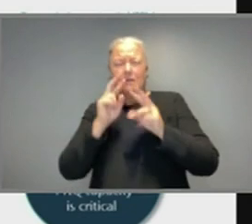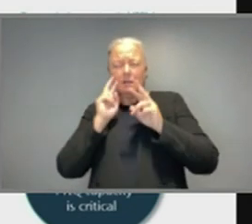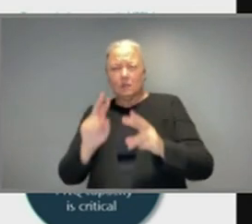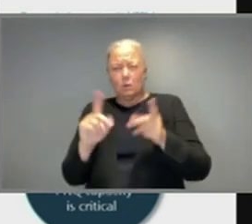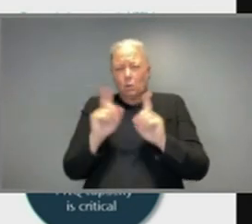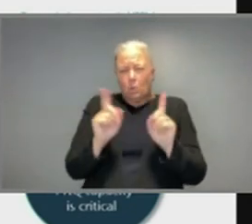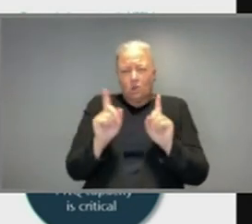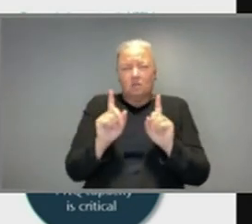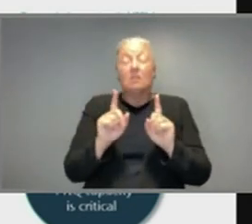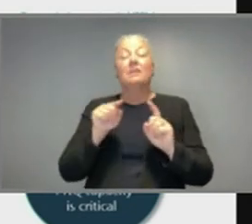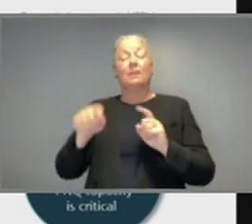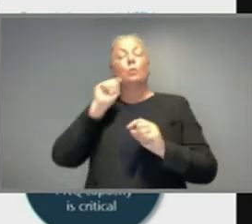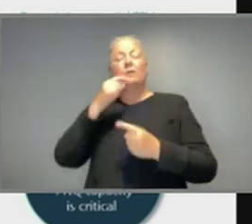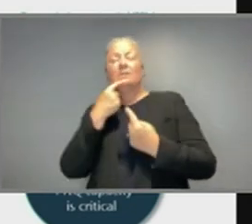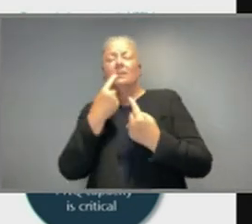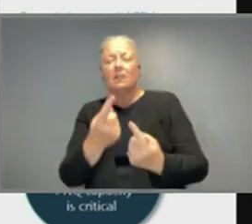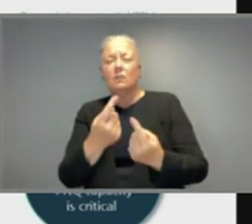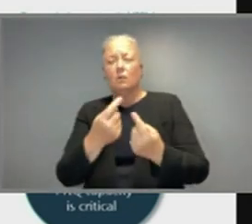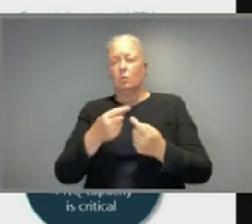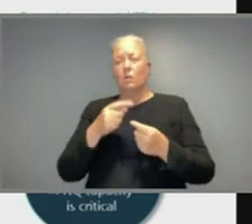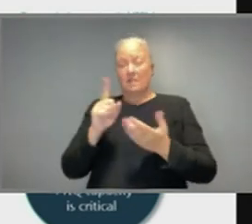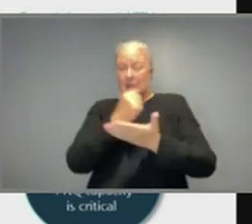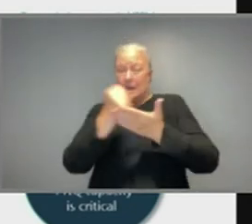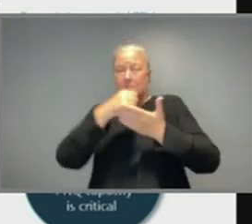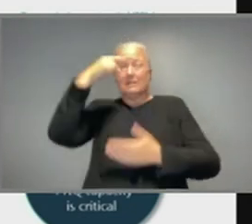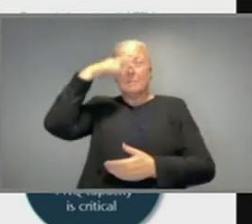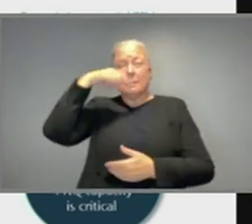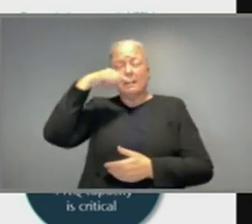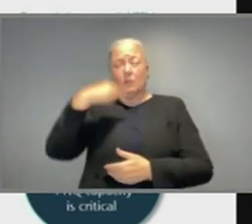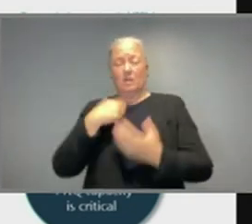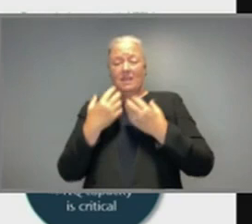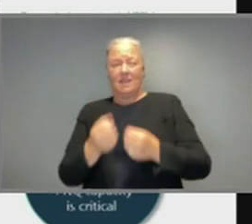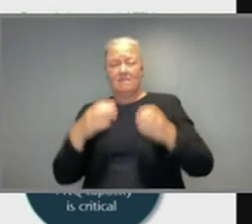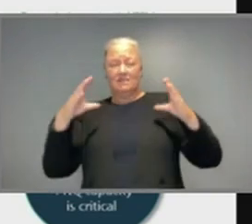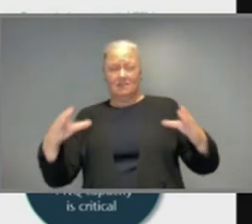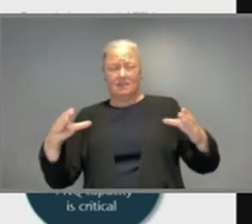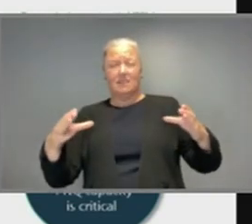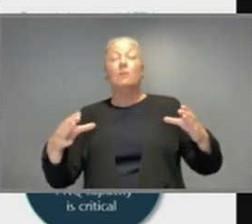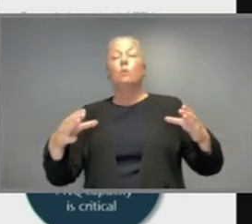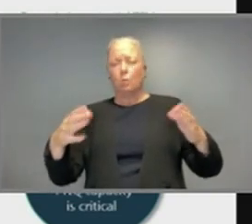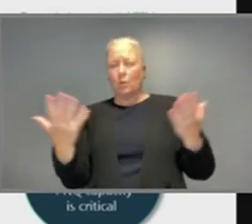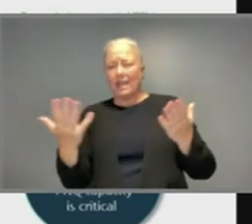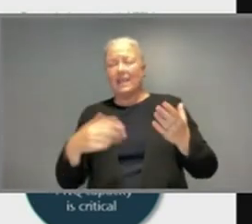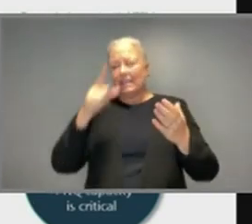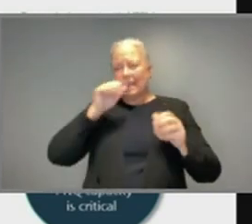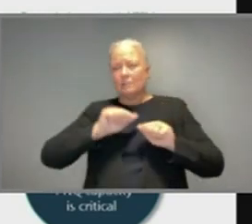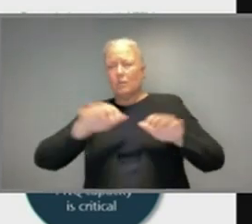summarises the characteristics of the population at any point in time that would enable the spread of virus. And this work's been conducted by a team around